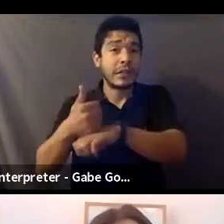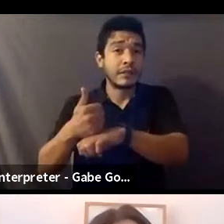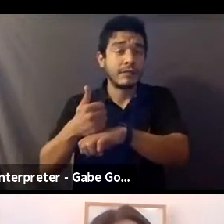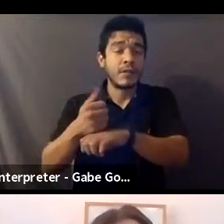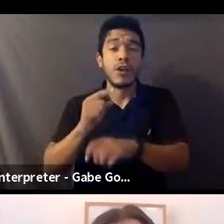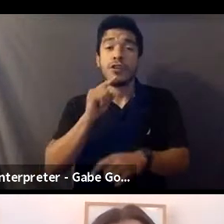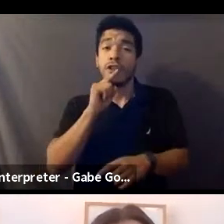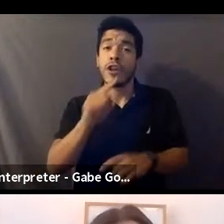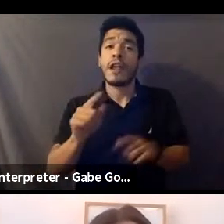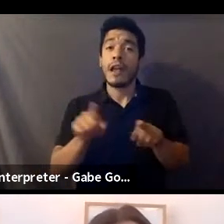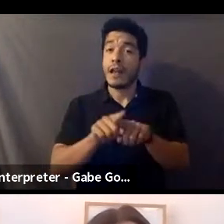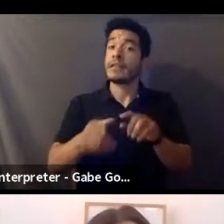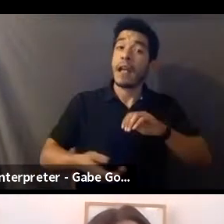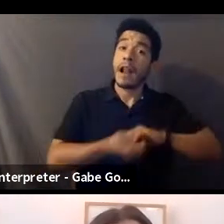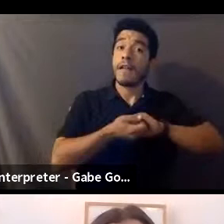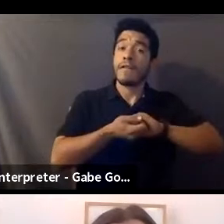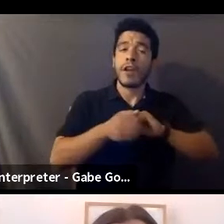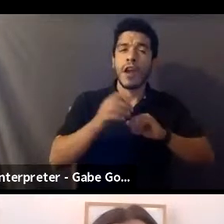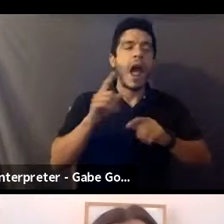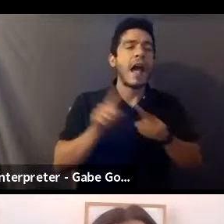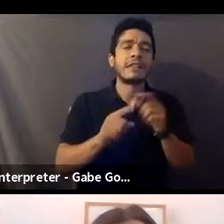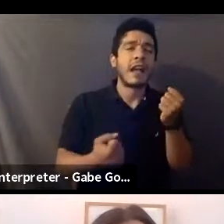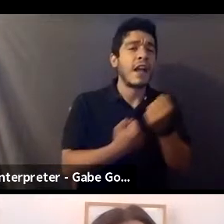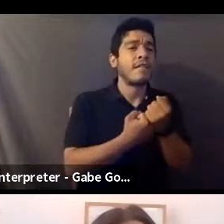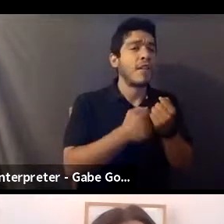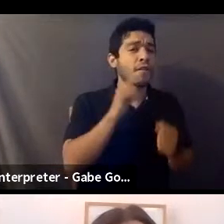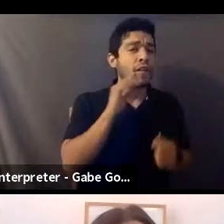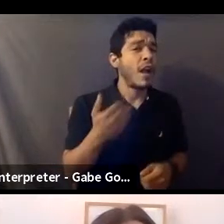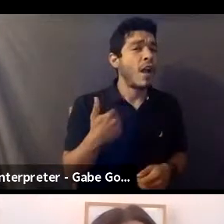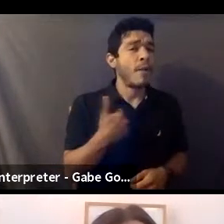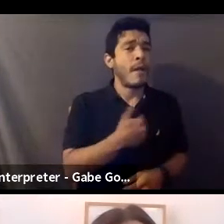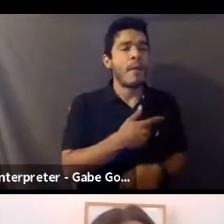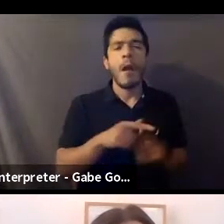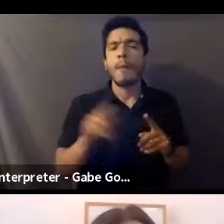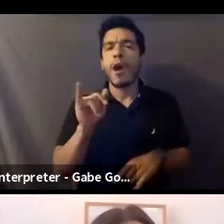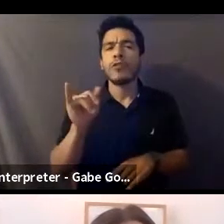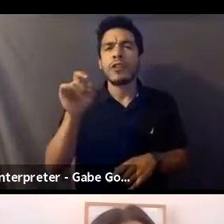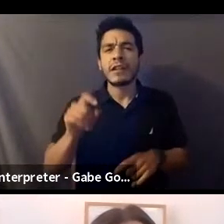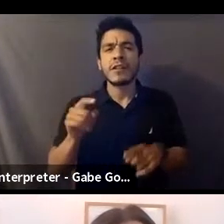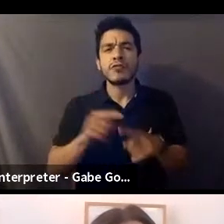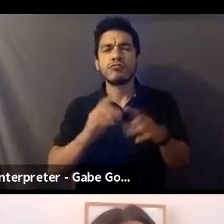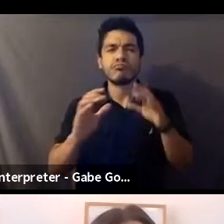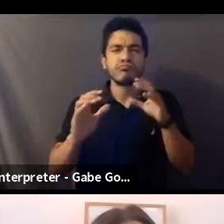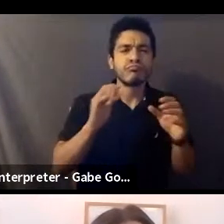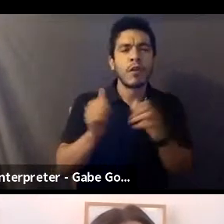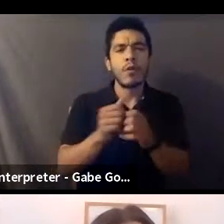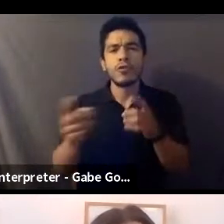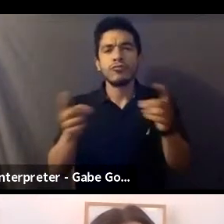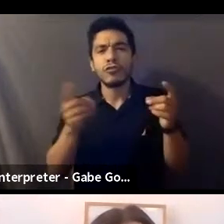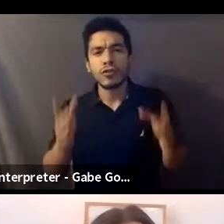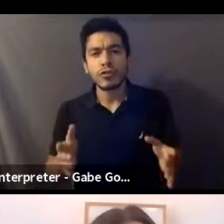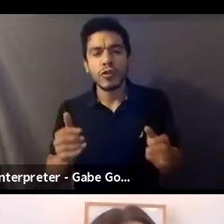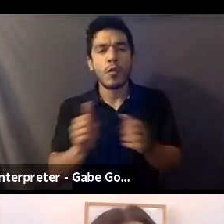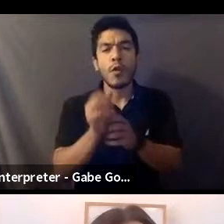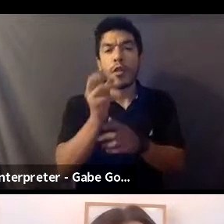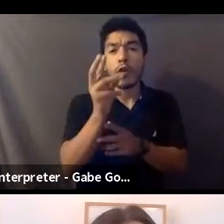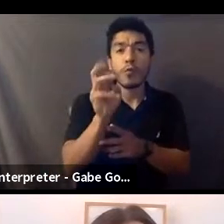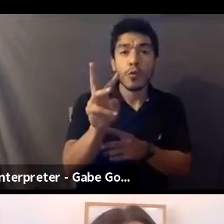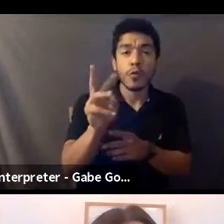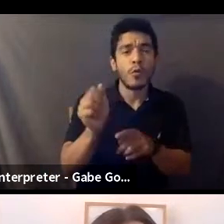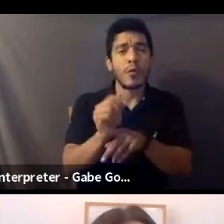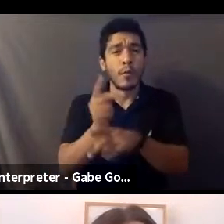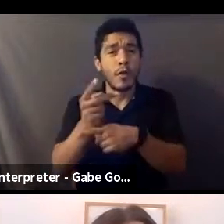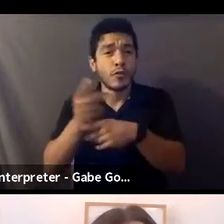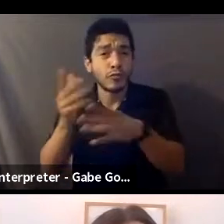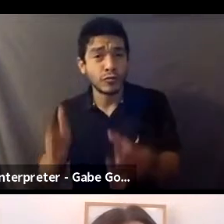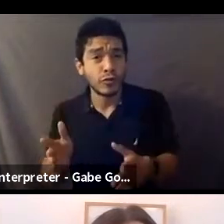advocates for our members, but also the need to work with directors, the need to work with crew, the need to work directly with producers. This